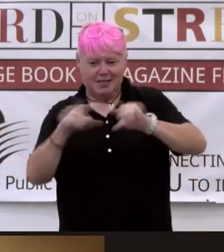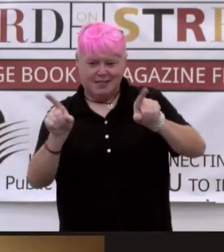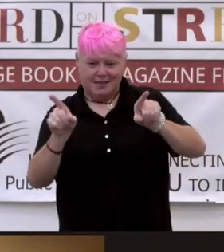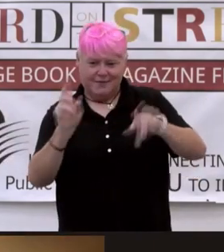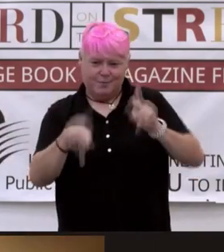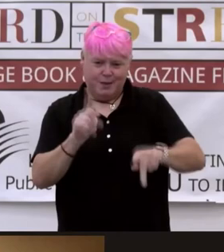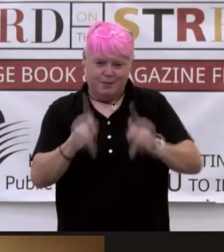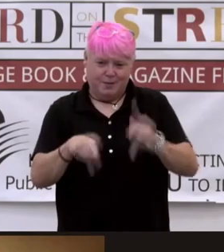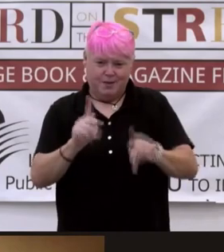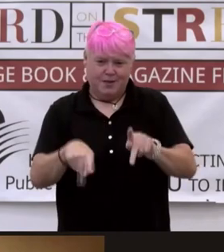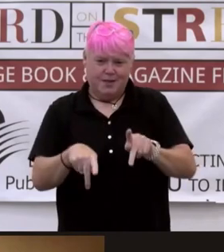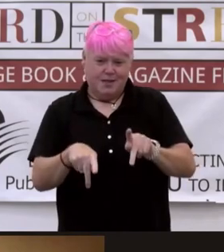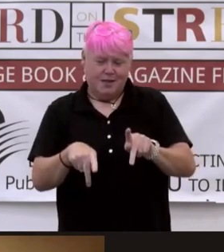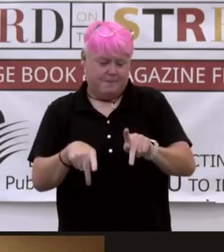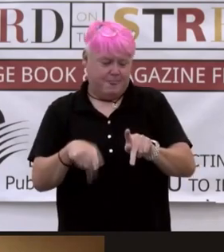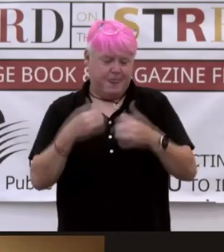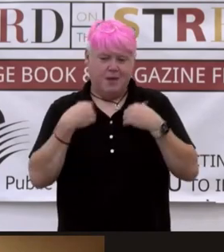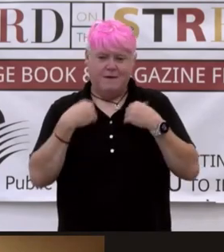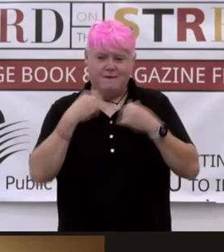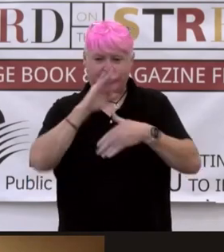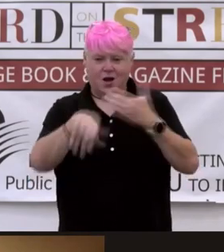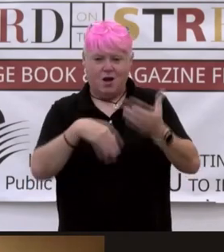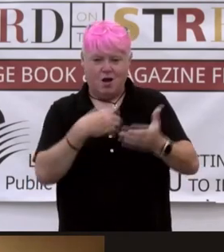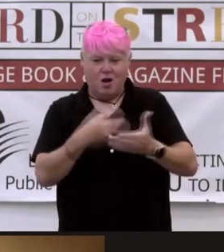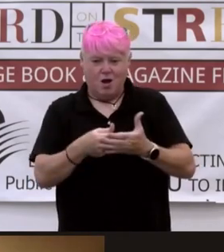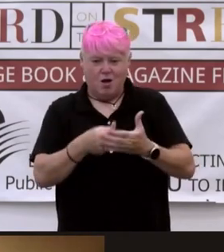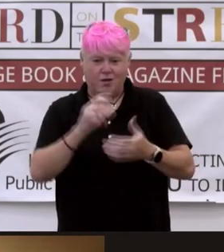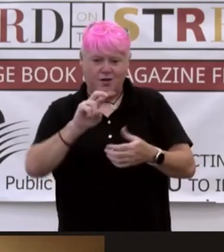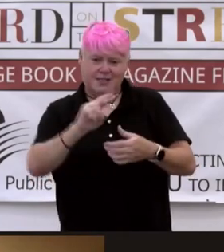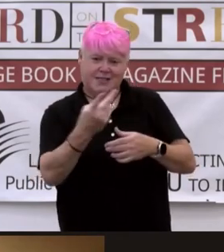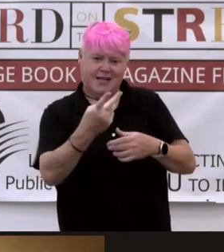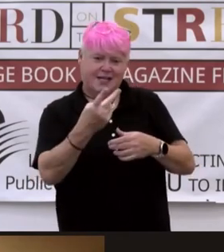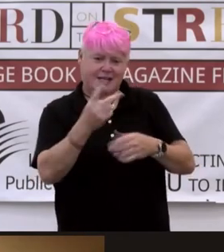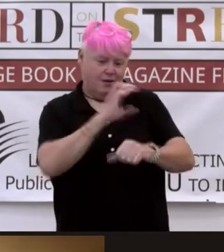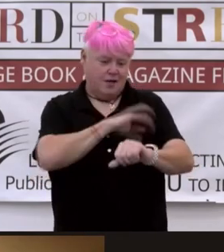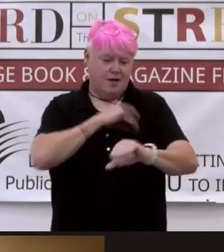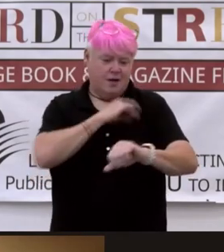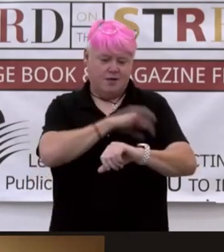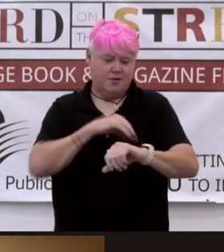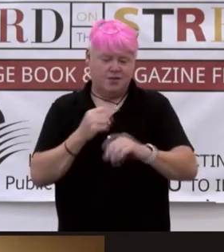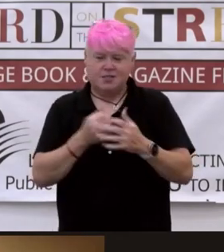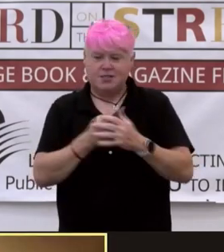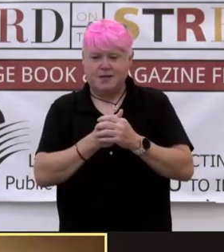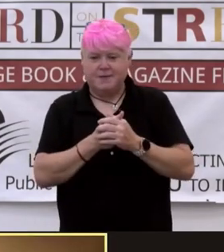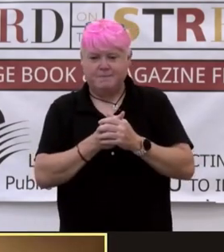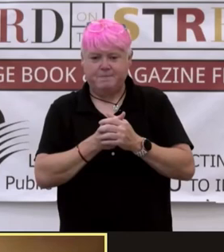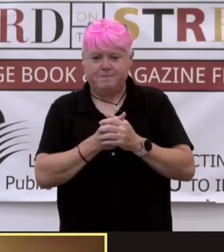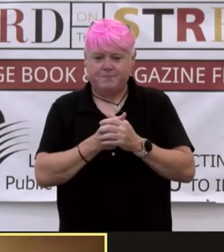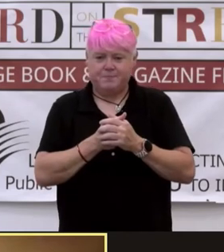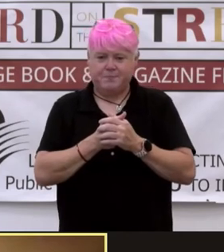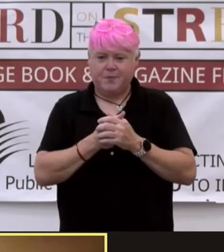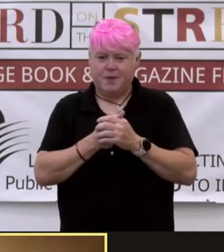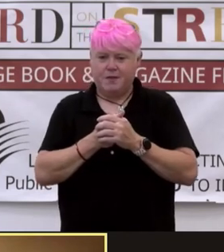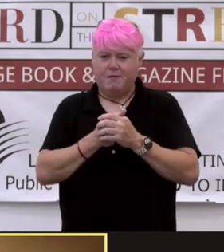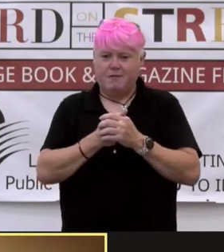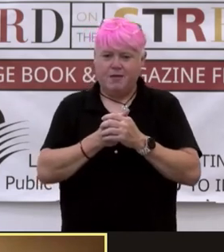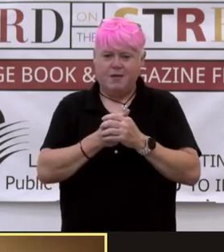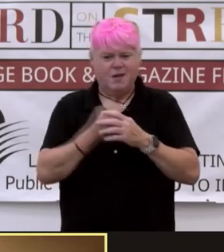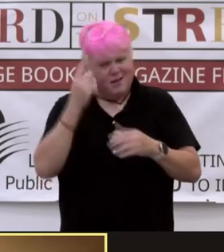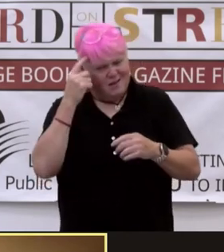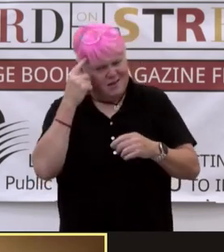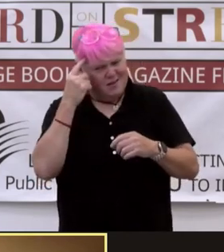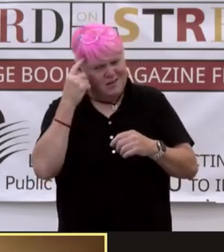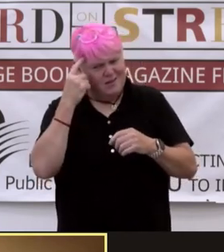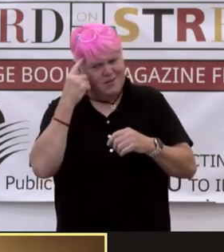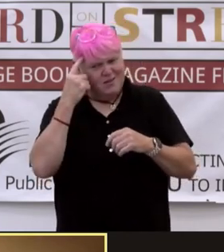and things like that. So you have all your secondary characters as well. Yeah. Do think of writing other things in this